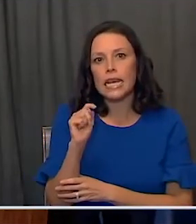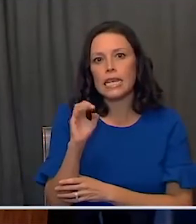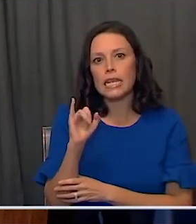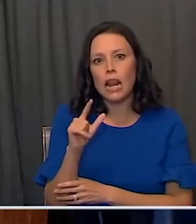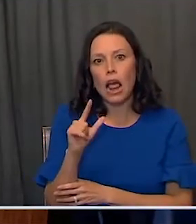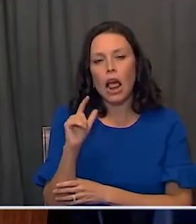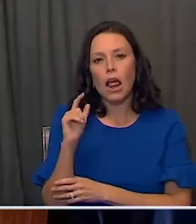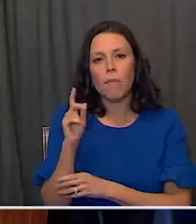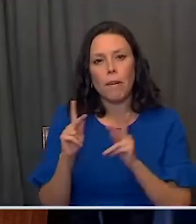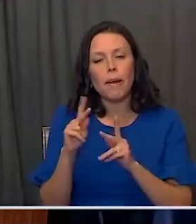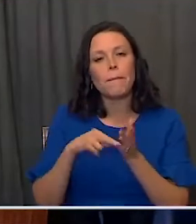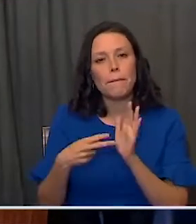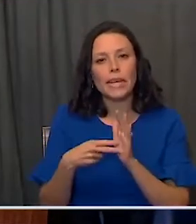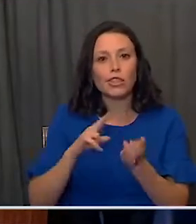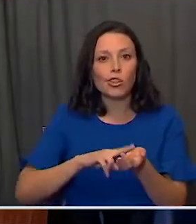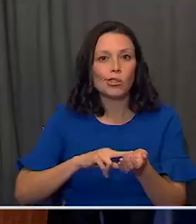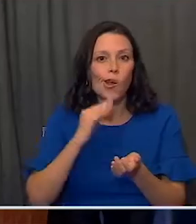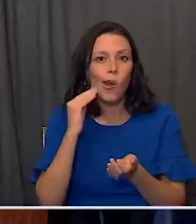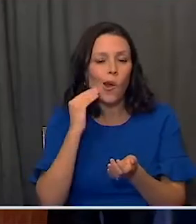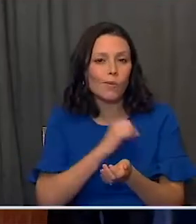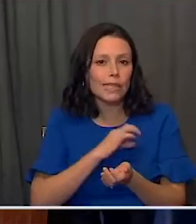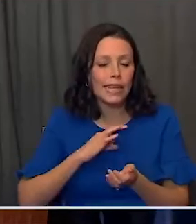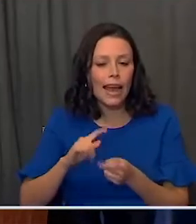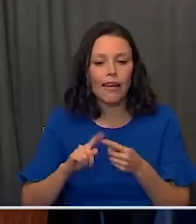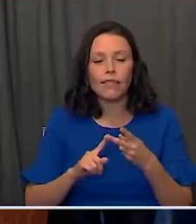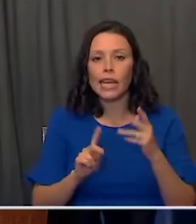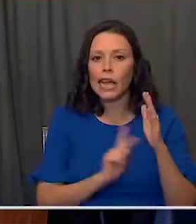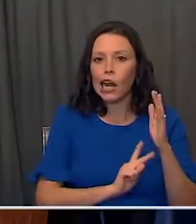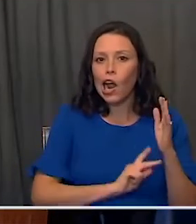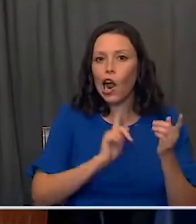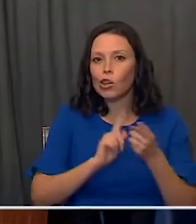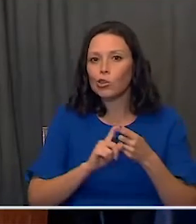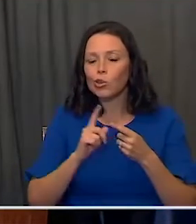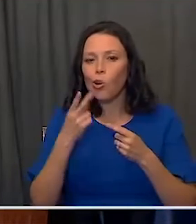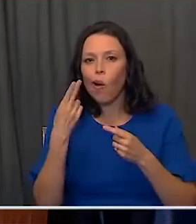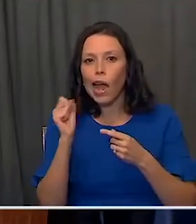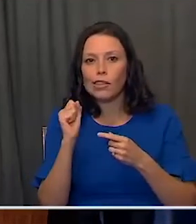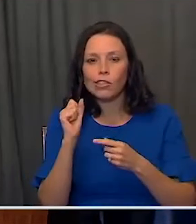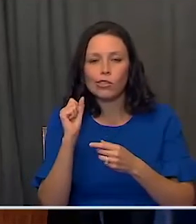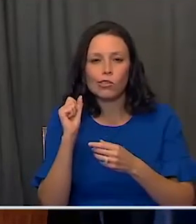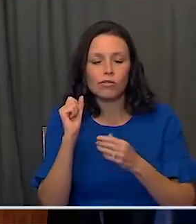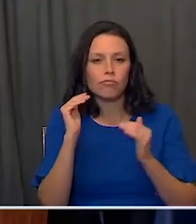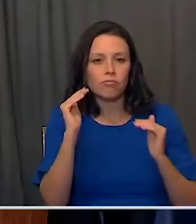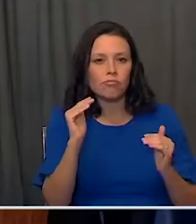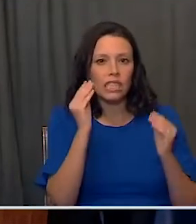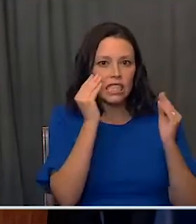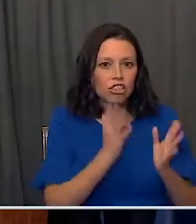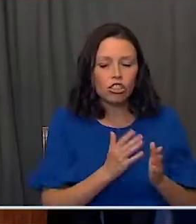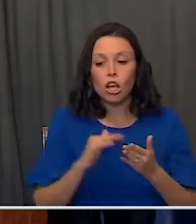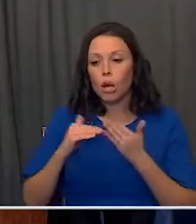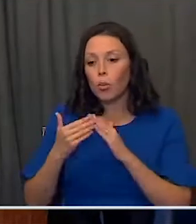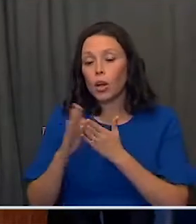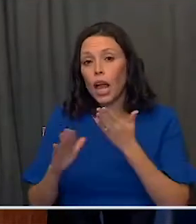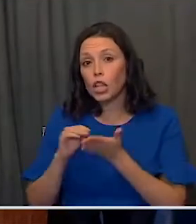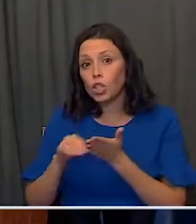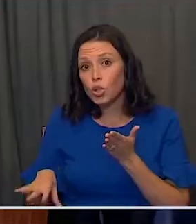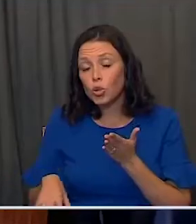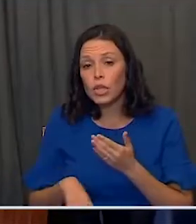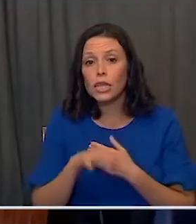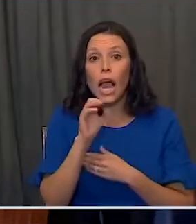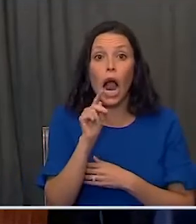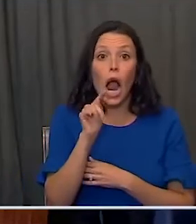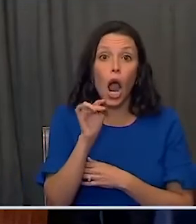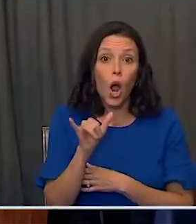whether it's nursing home staff, K through 12 teachers, whether it's community college students, county workers,